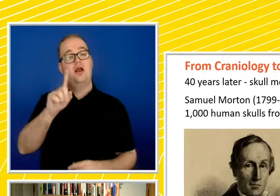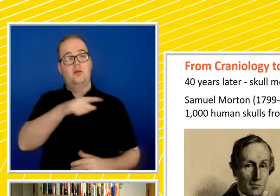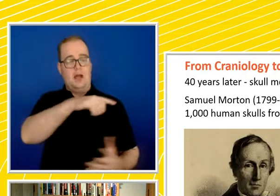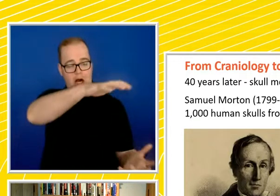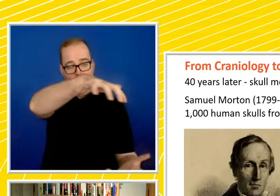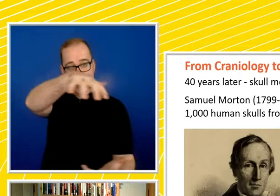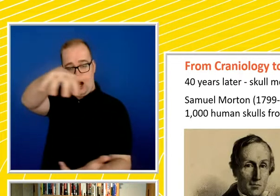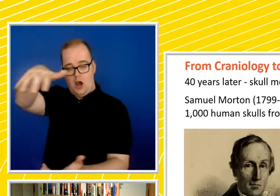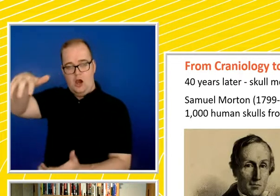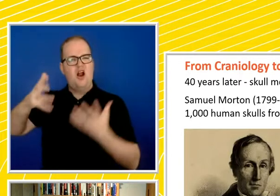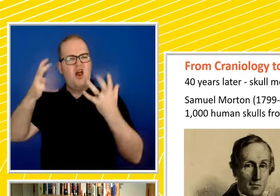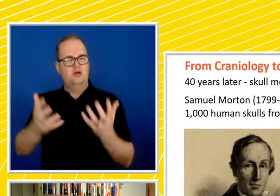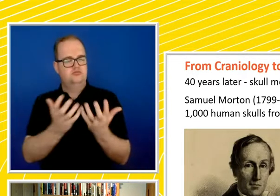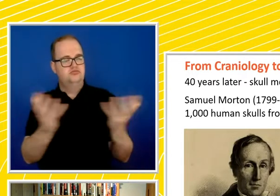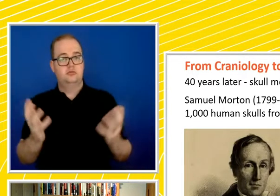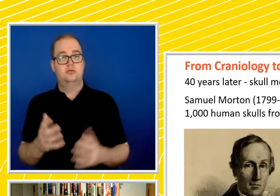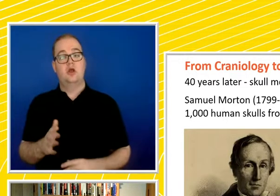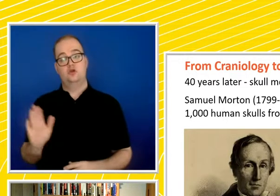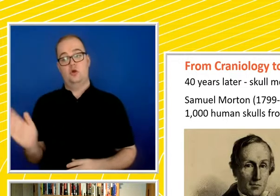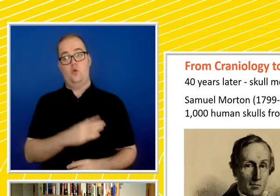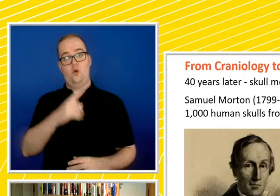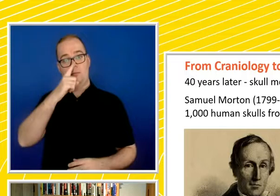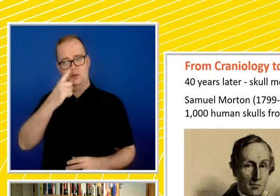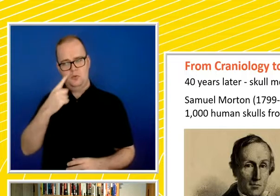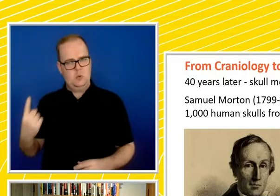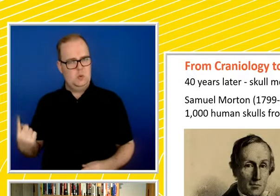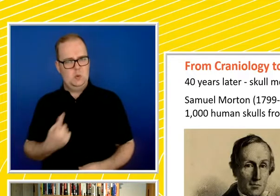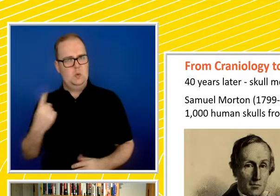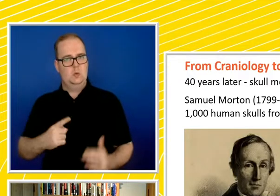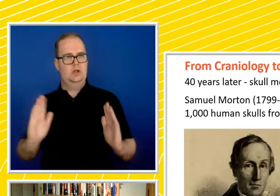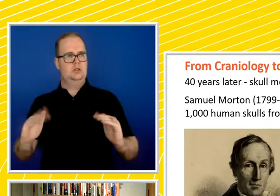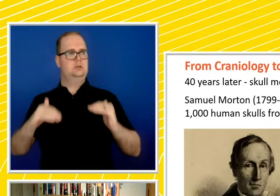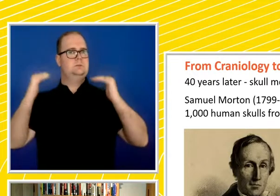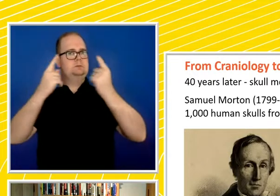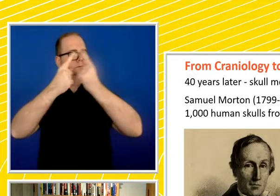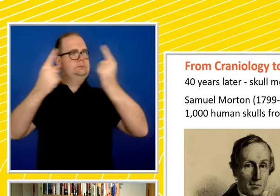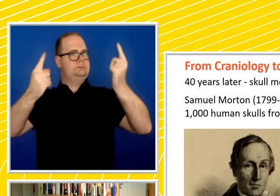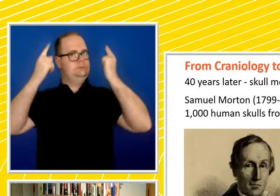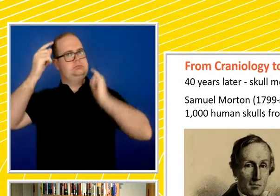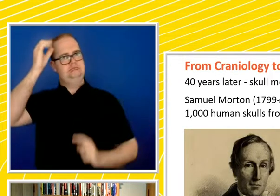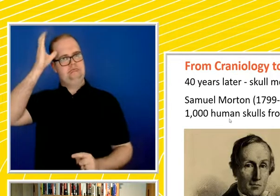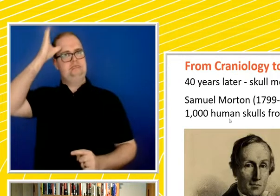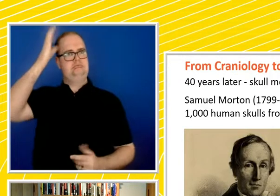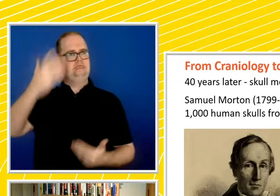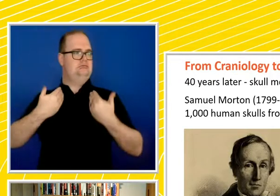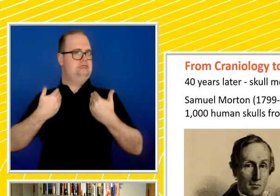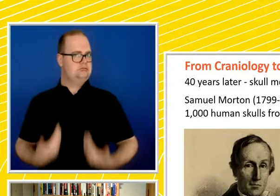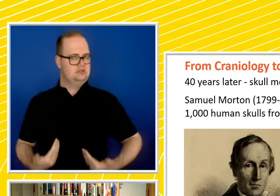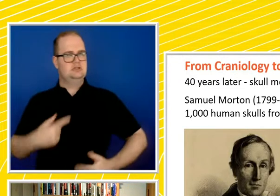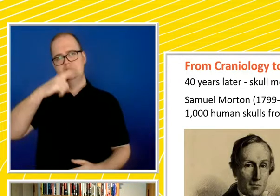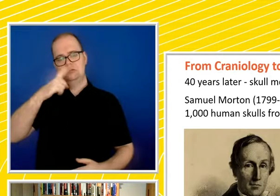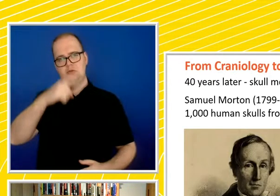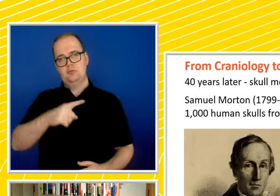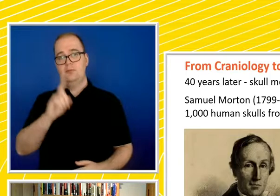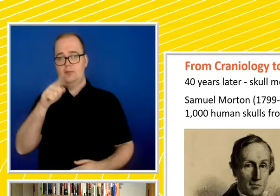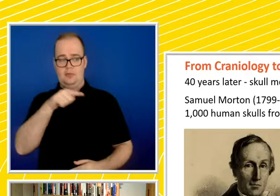highly educated, upper tier of aristocracy of these countries at this period, wealthy, he collected